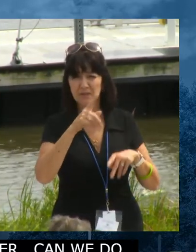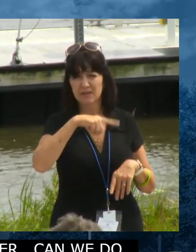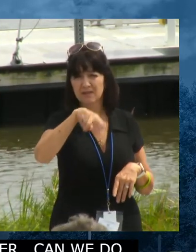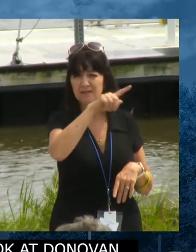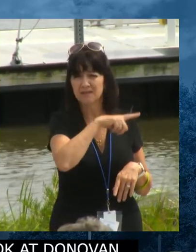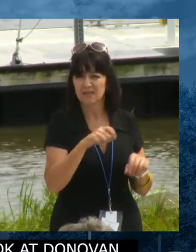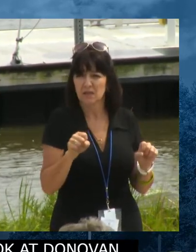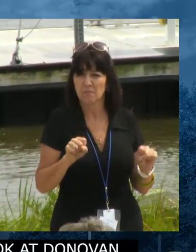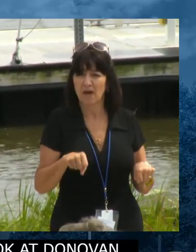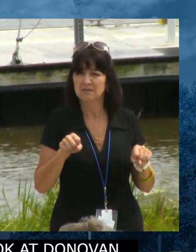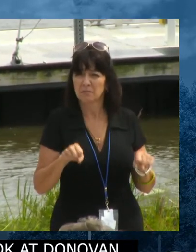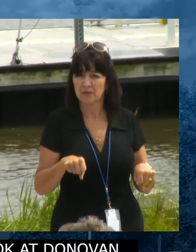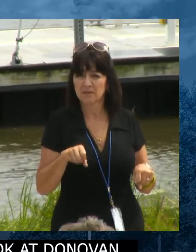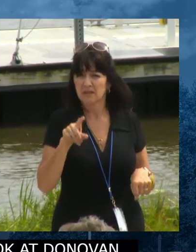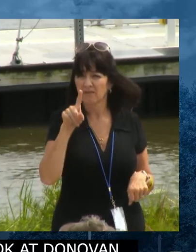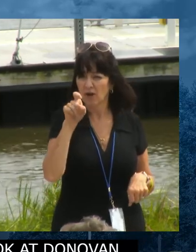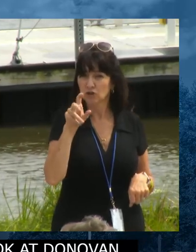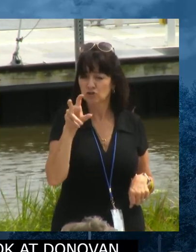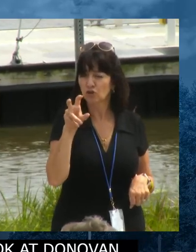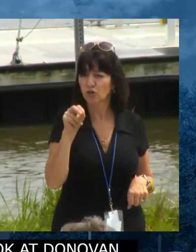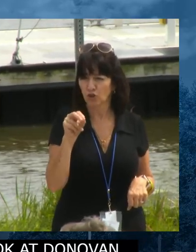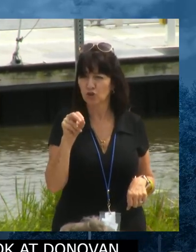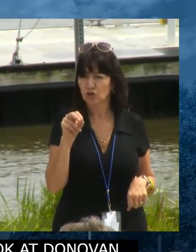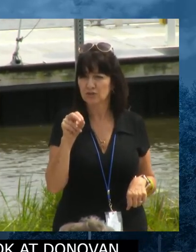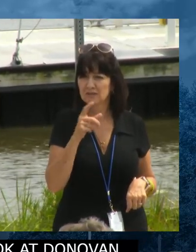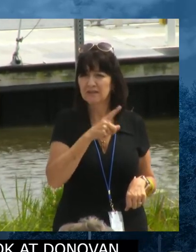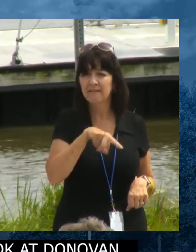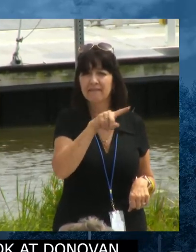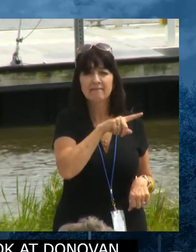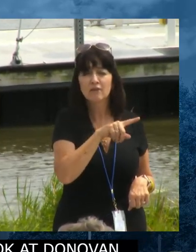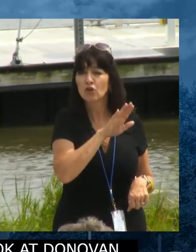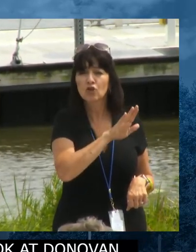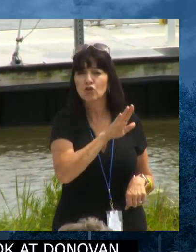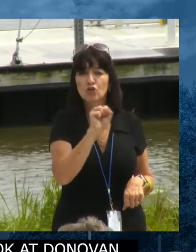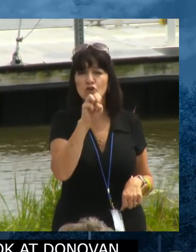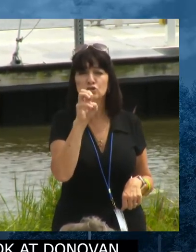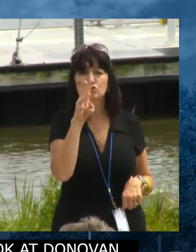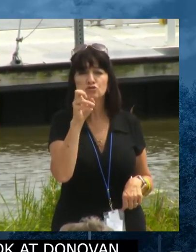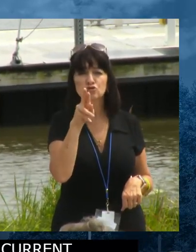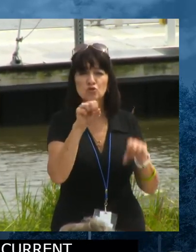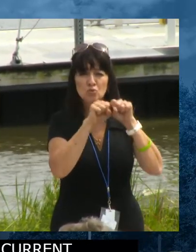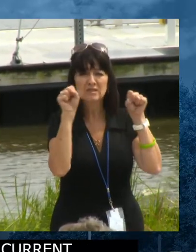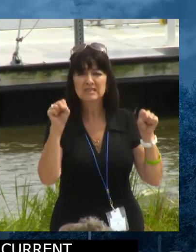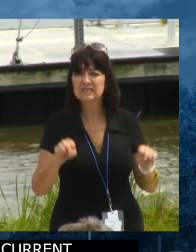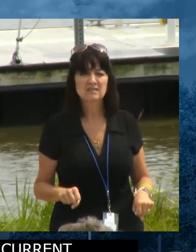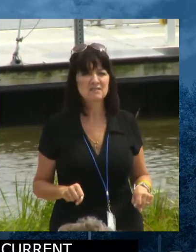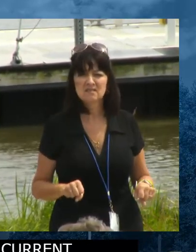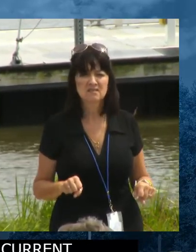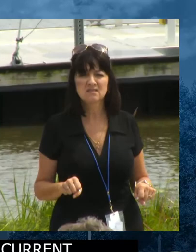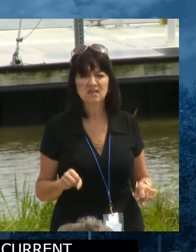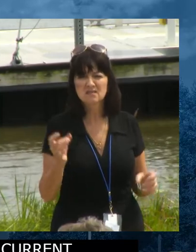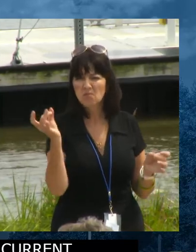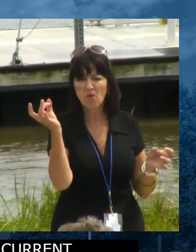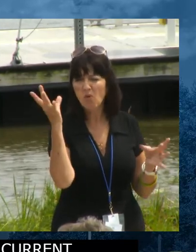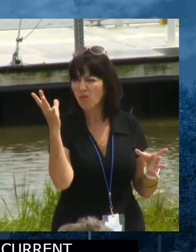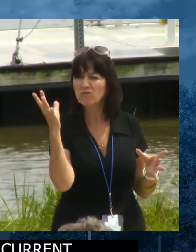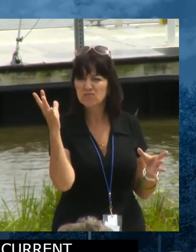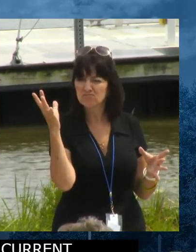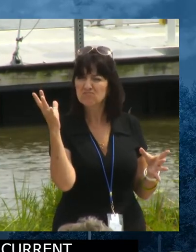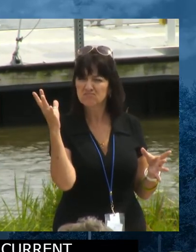of 130 and they have a failing sewer system. In fact, it's really, really bad.